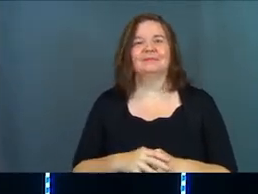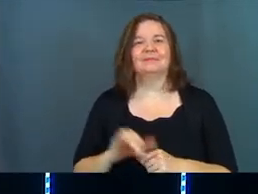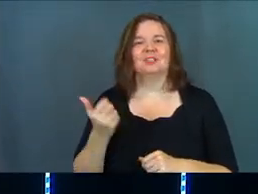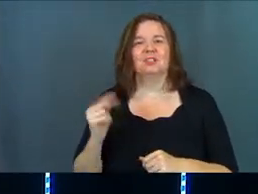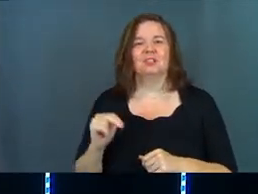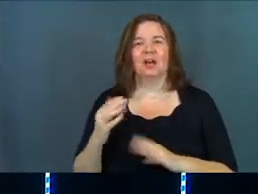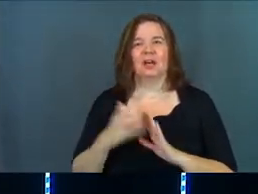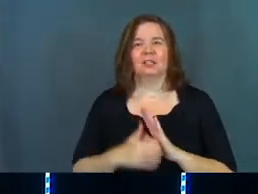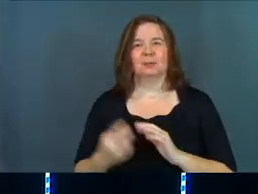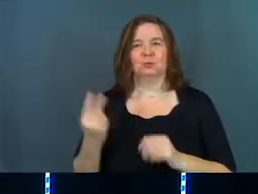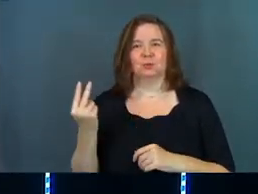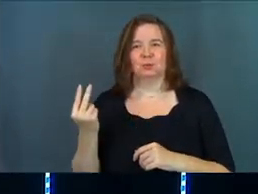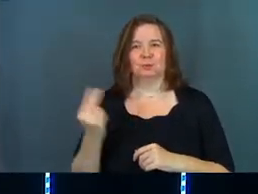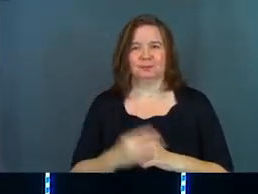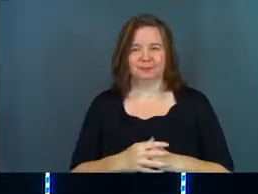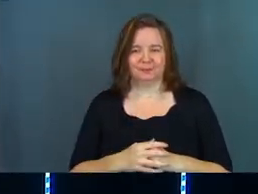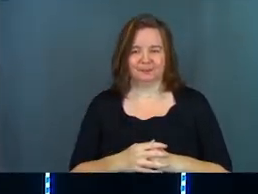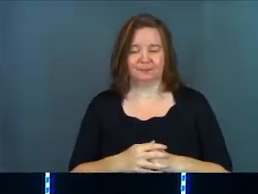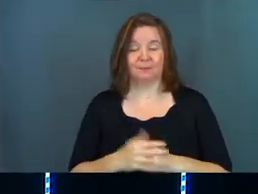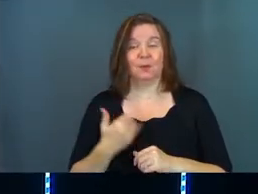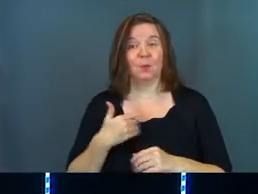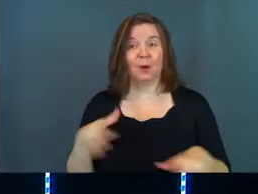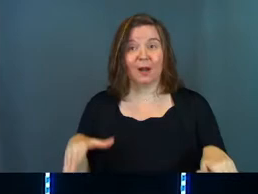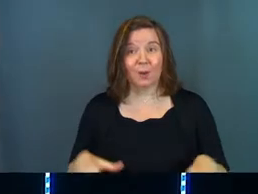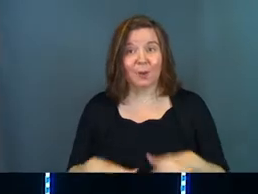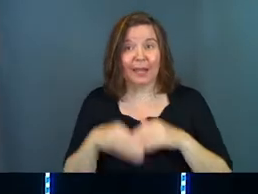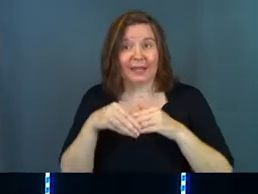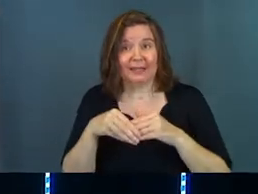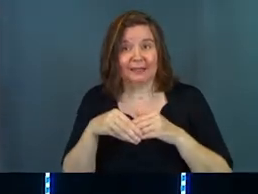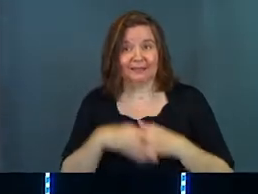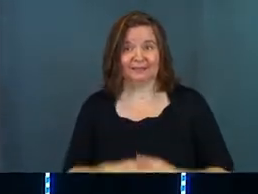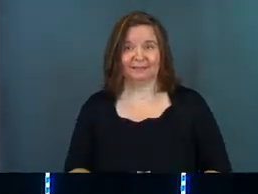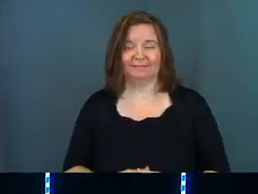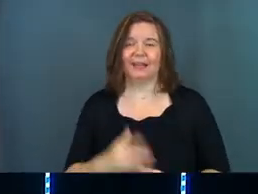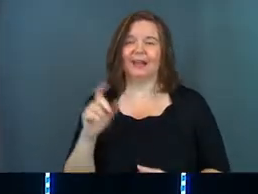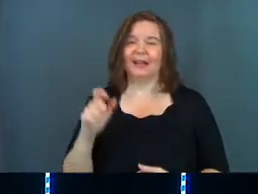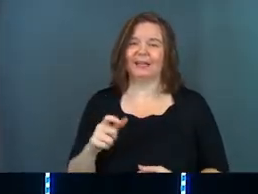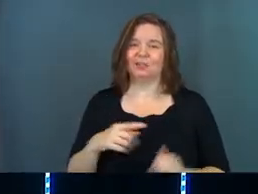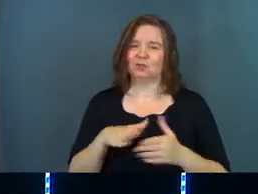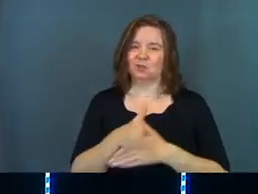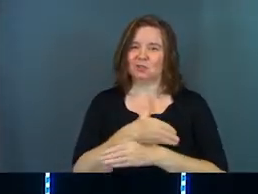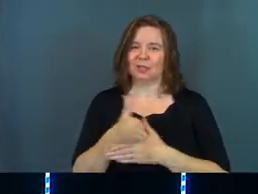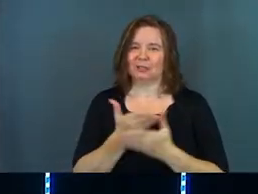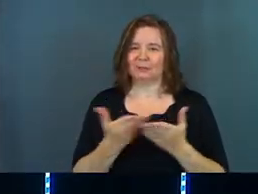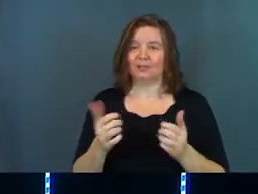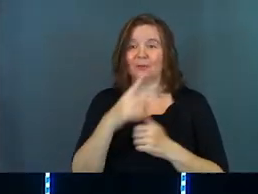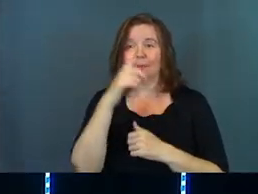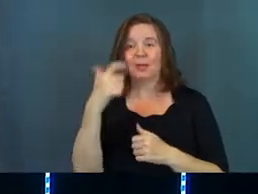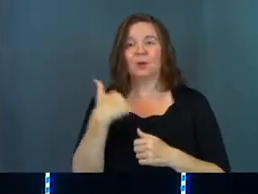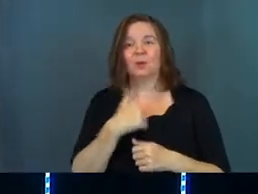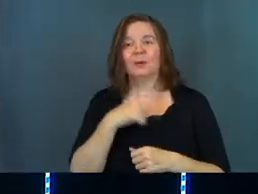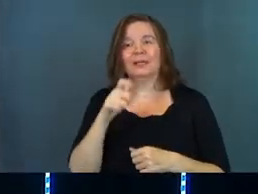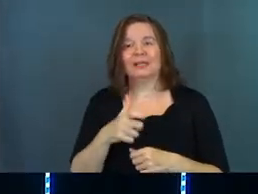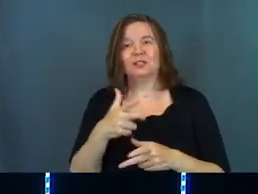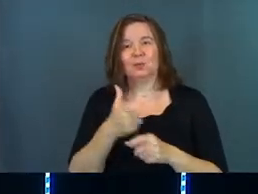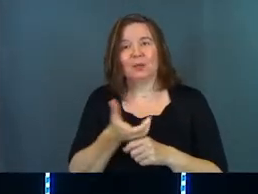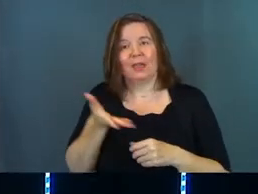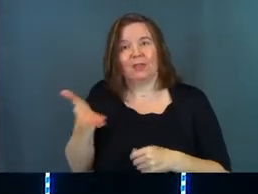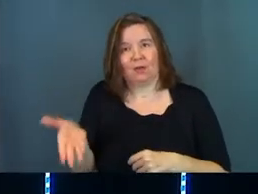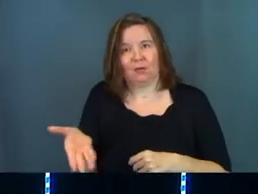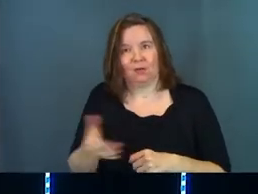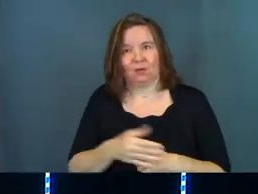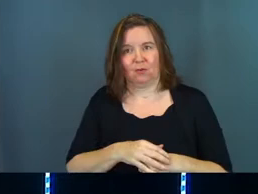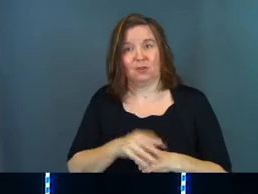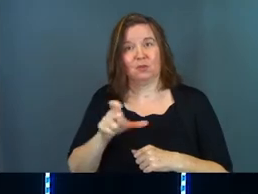John chapter two, we're at a wedding. And I needed to share some of that stuff because we, we need to get there.